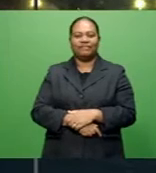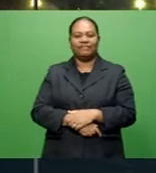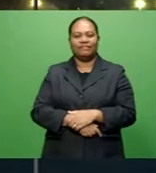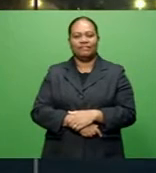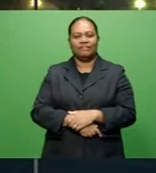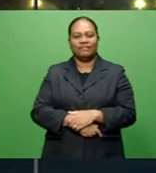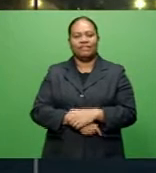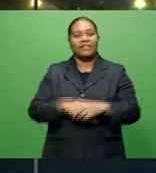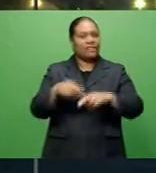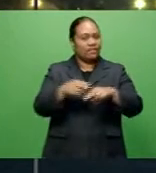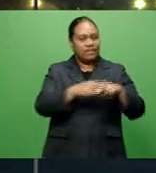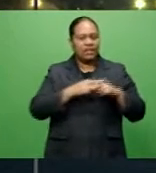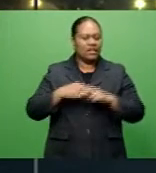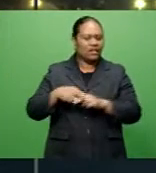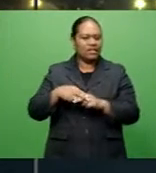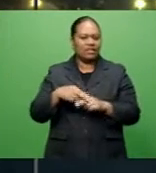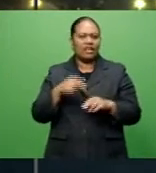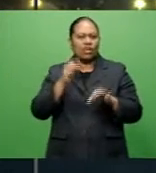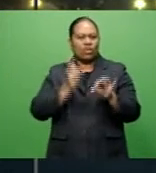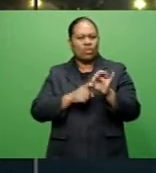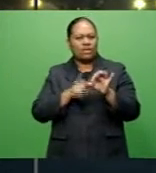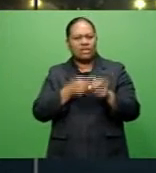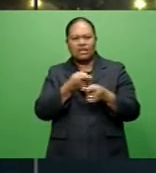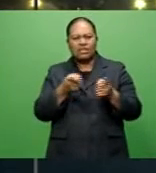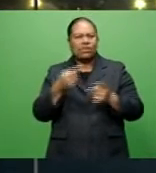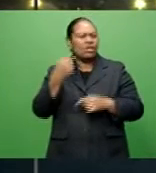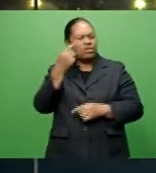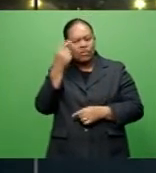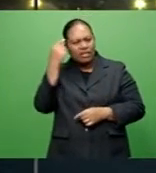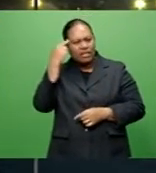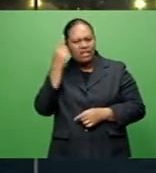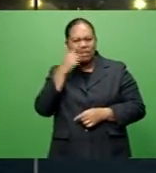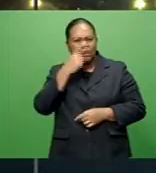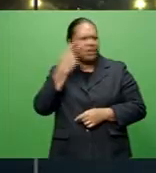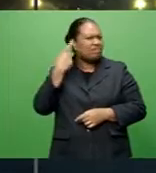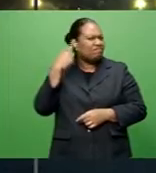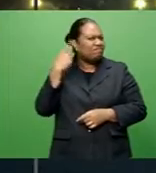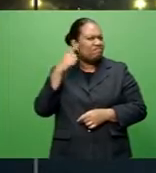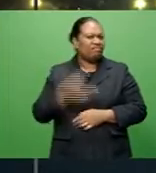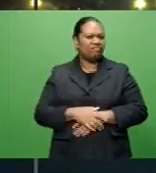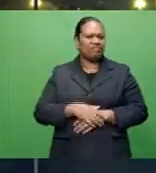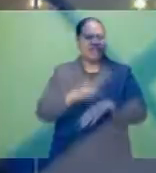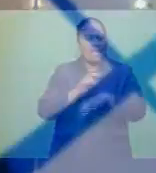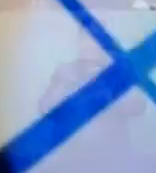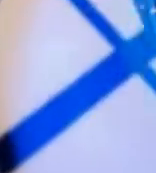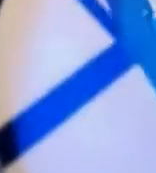In Fijian Pulse, we ask, should those who disregard weather advisories be taken to task?